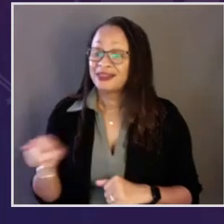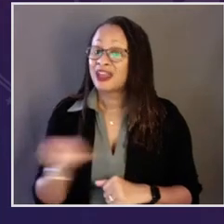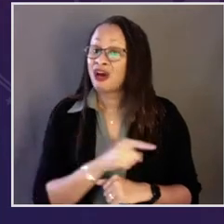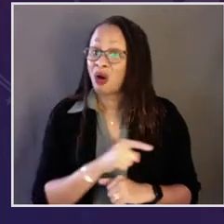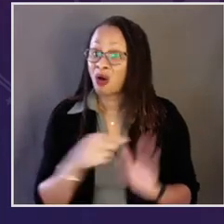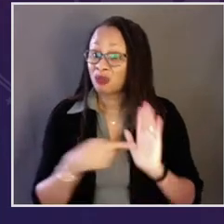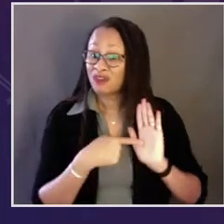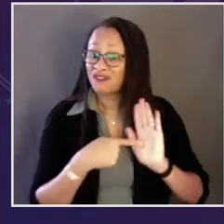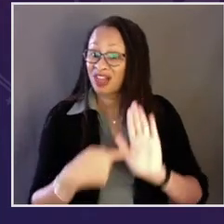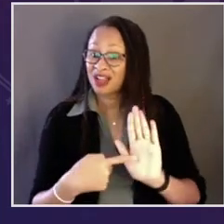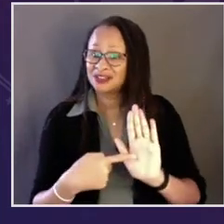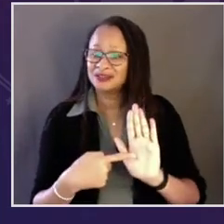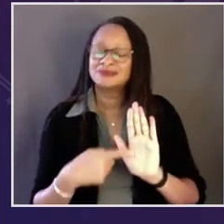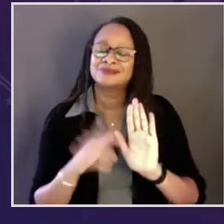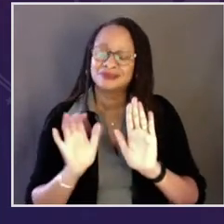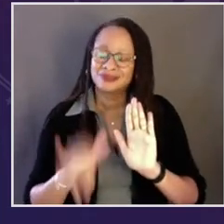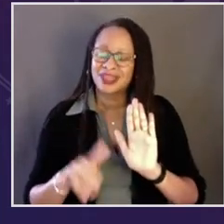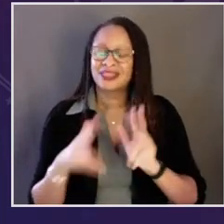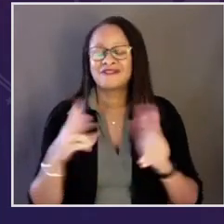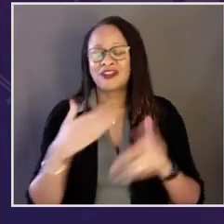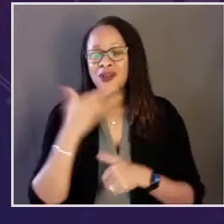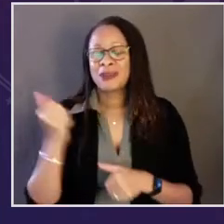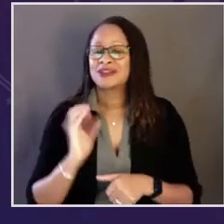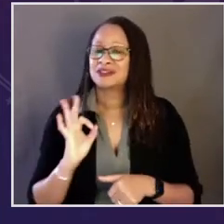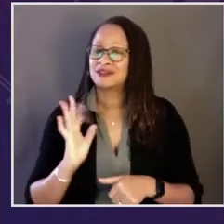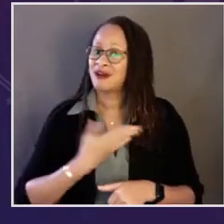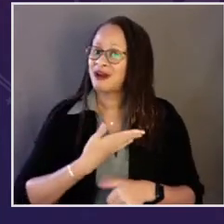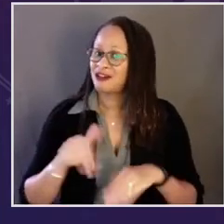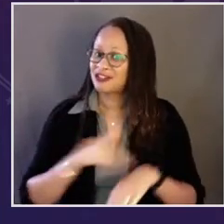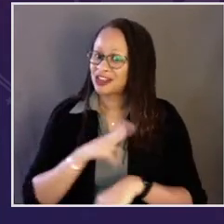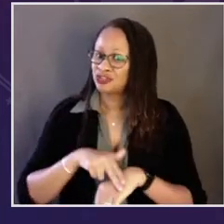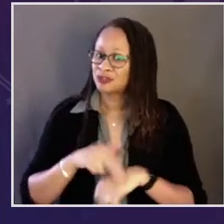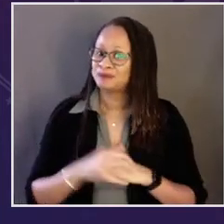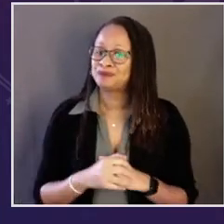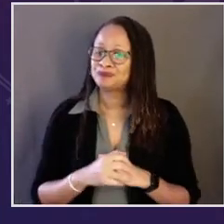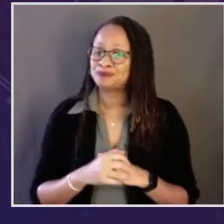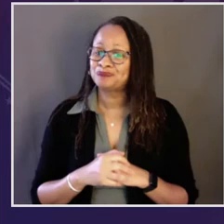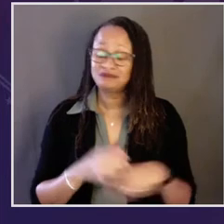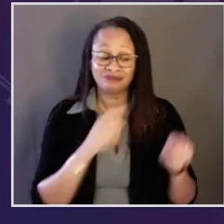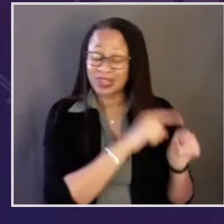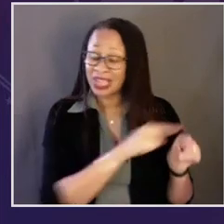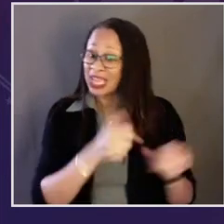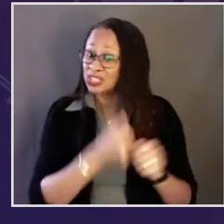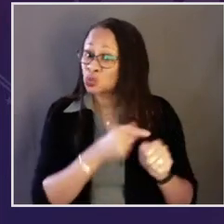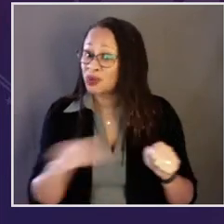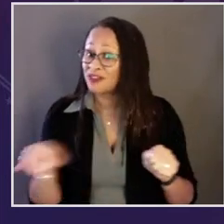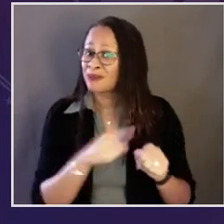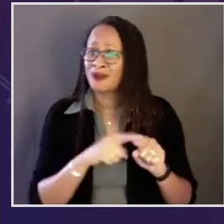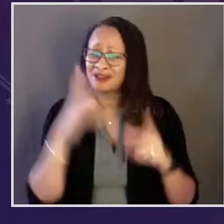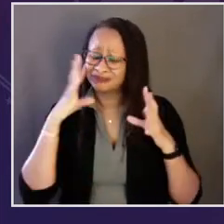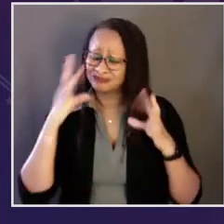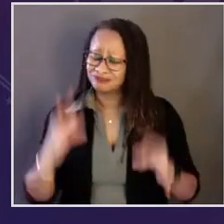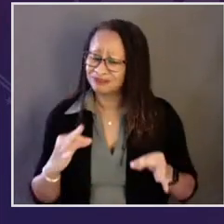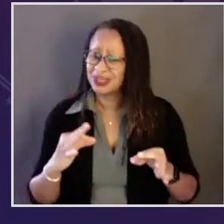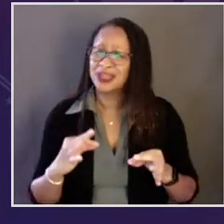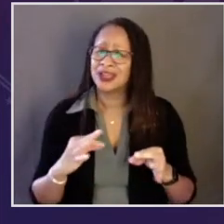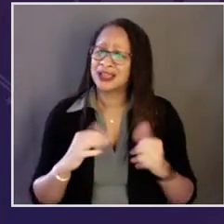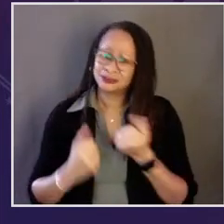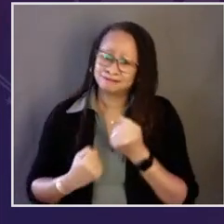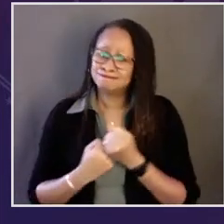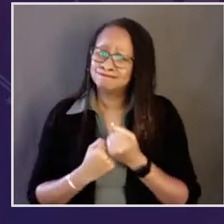and areas of expertise. And they all reflect the very best of our nation.